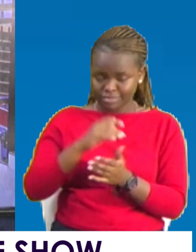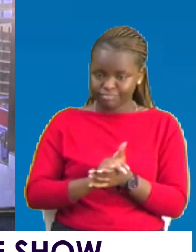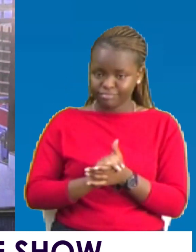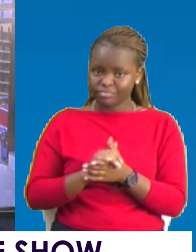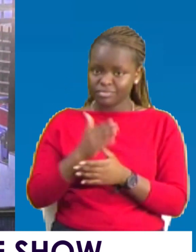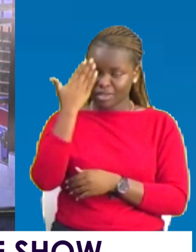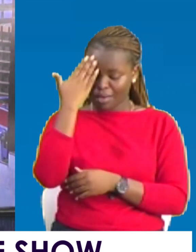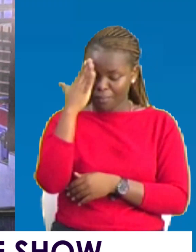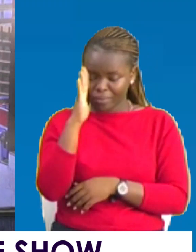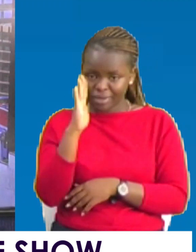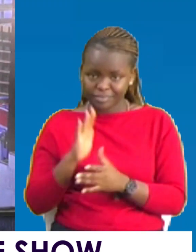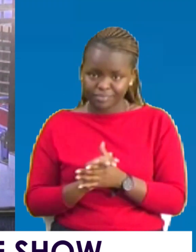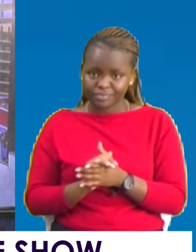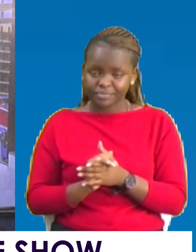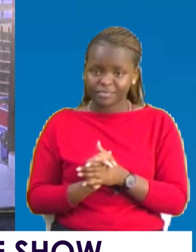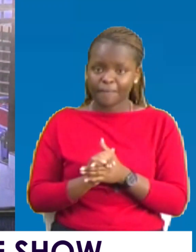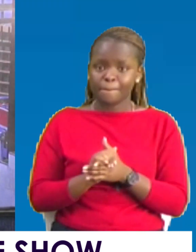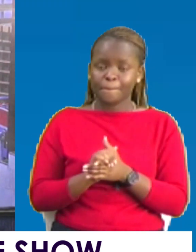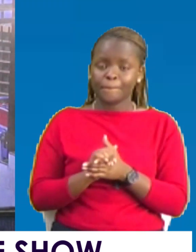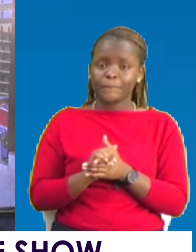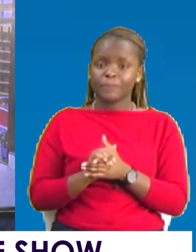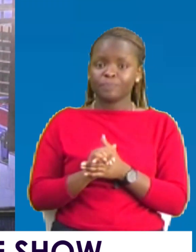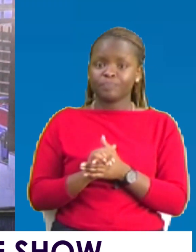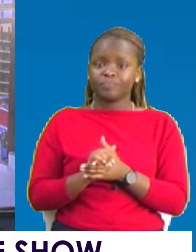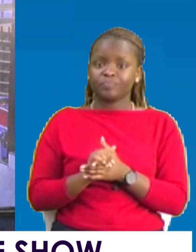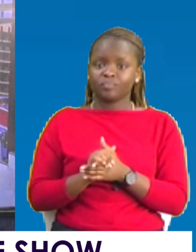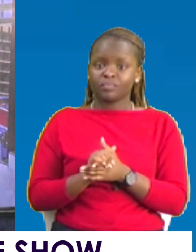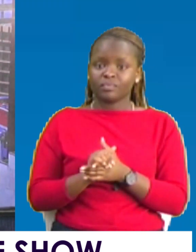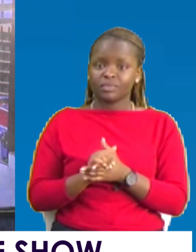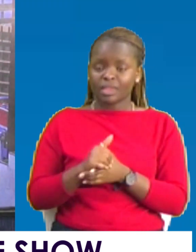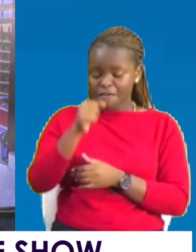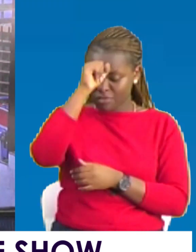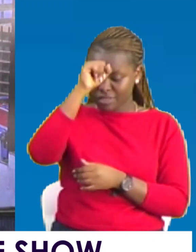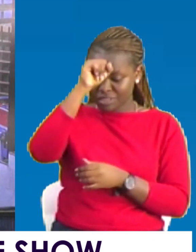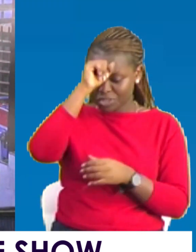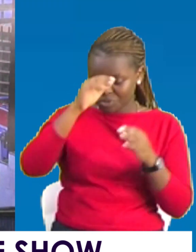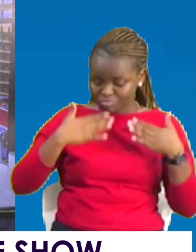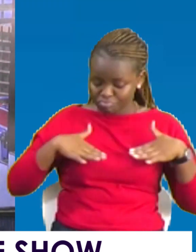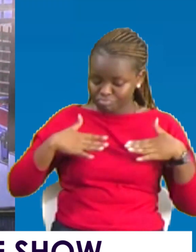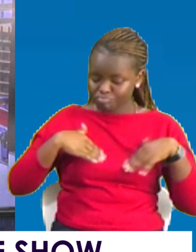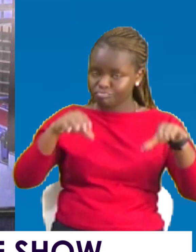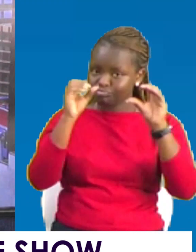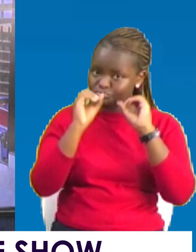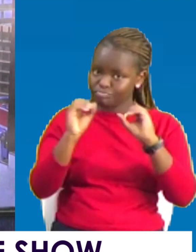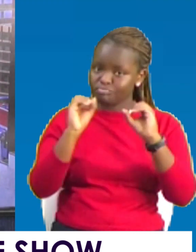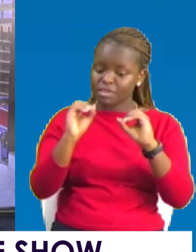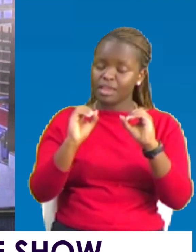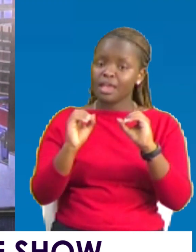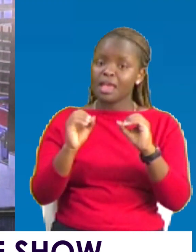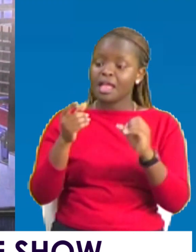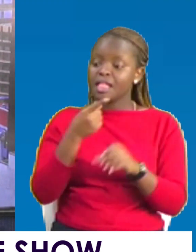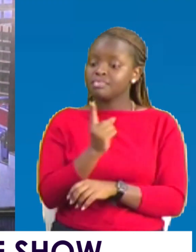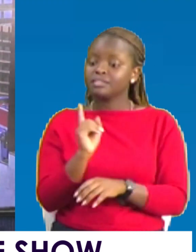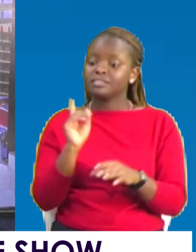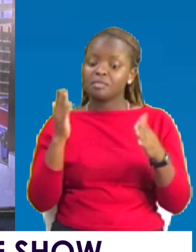You are not dealing with zombies. You are not dealing with fools. You are dealing with intelligent young people.